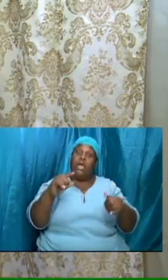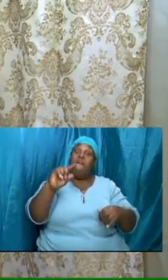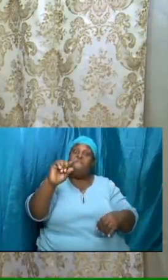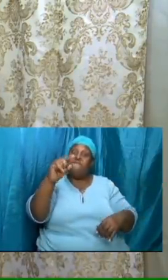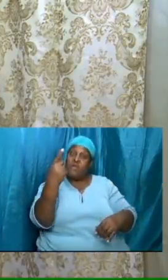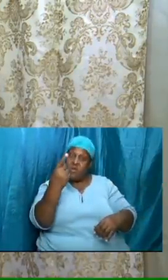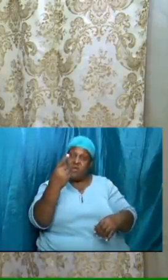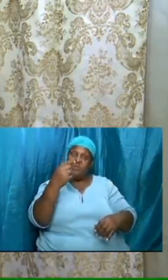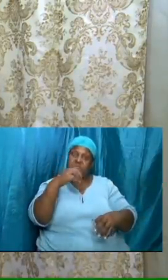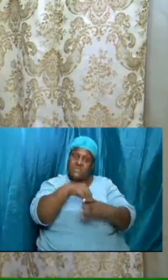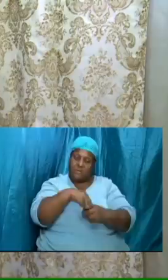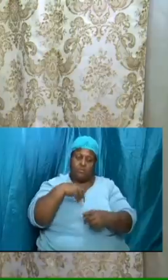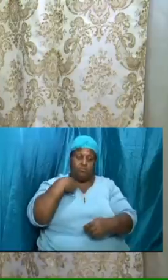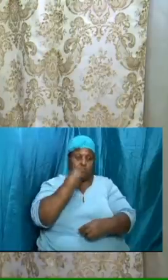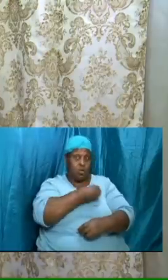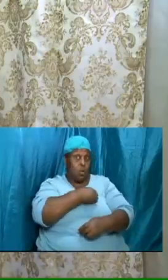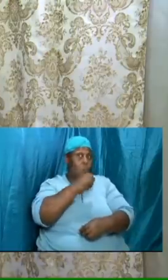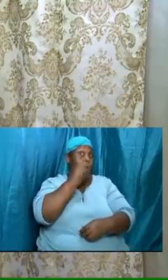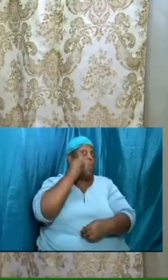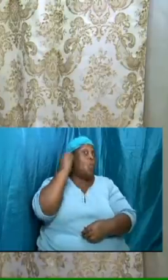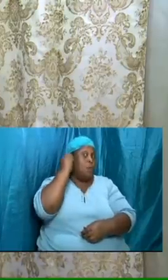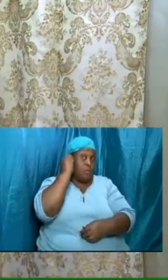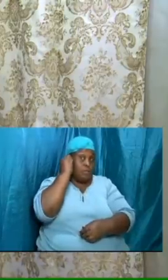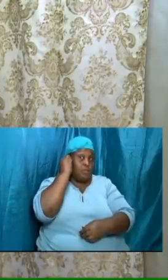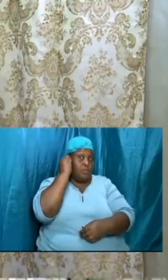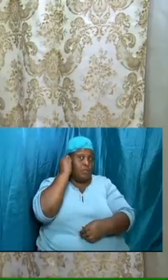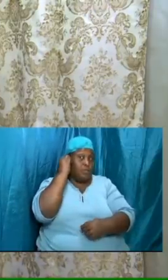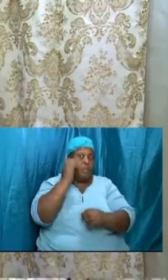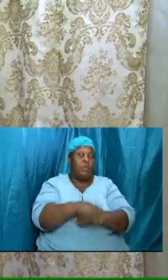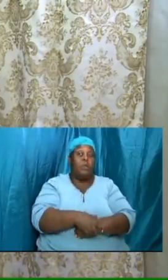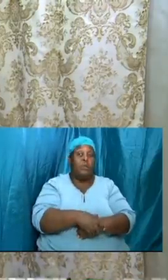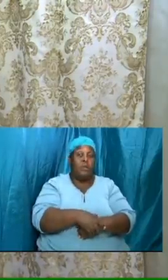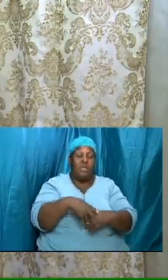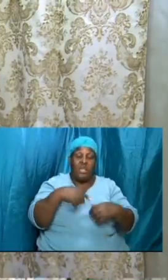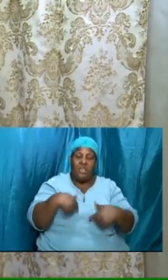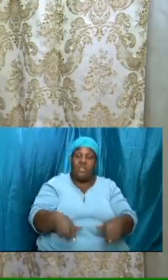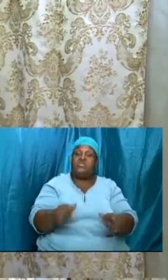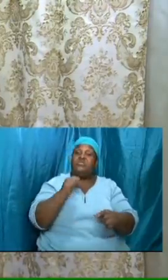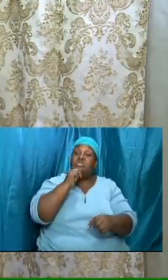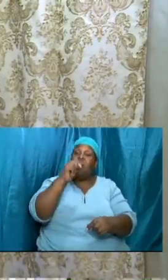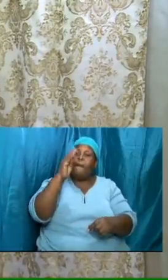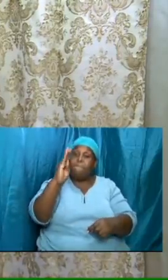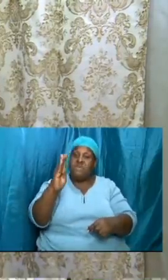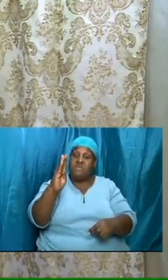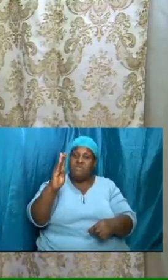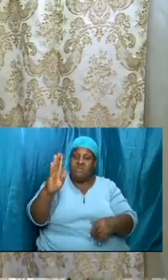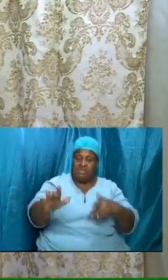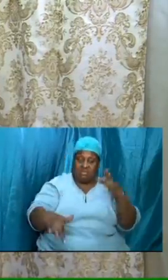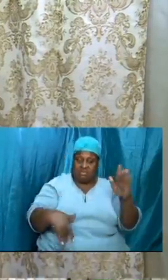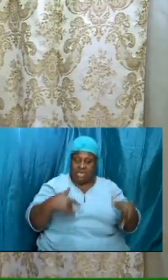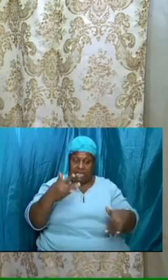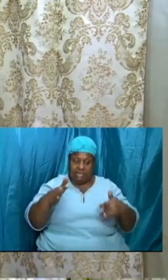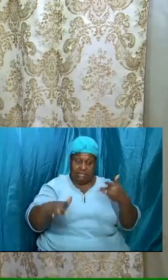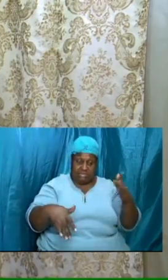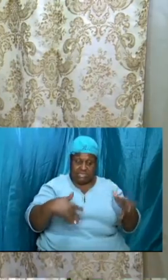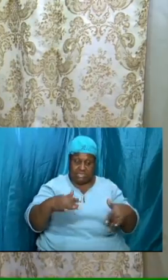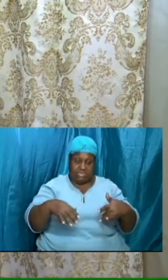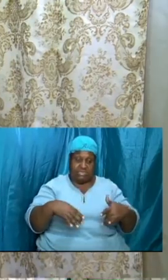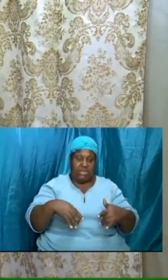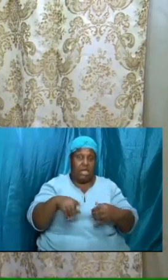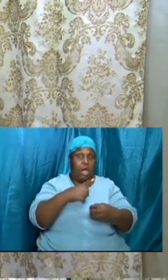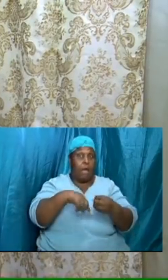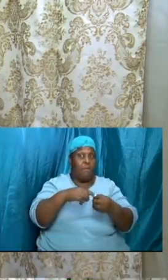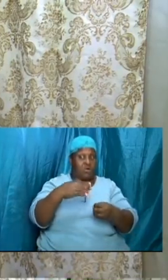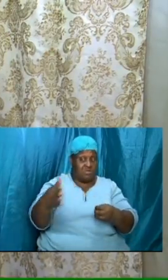our homes so let's not be all excited and jumping and skipping about the things that we are learning